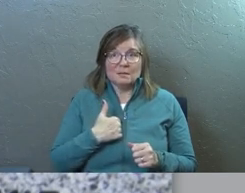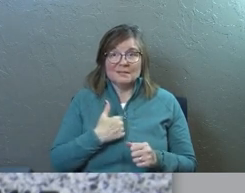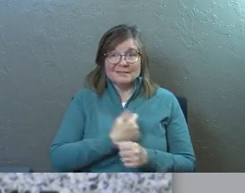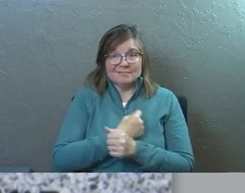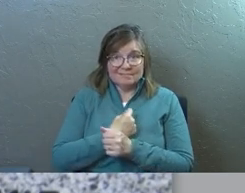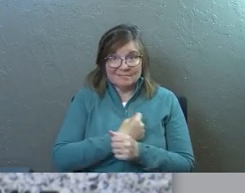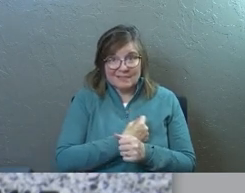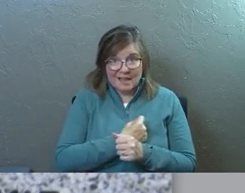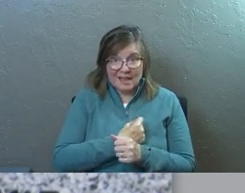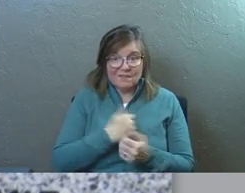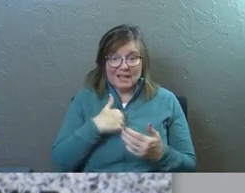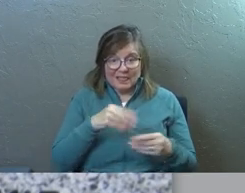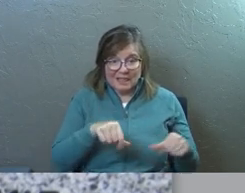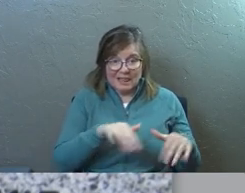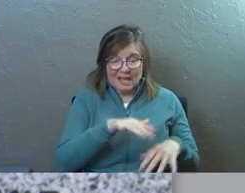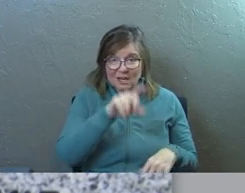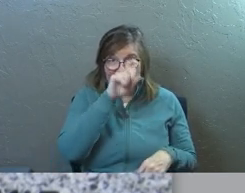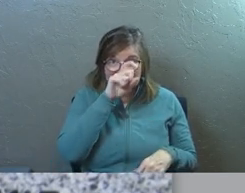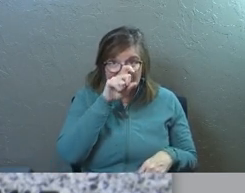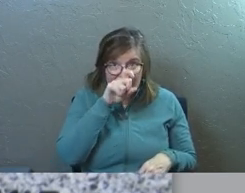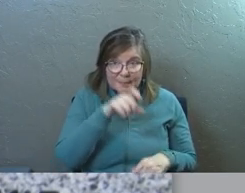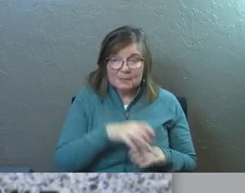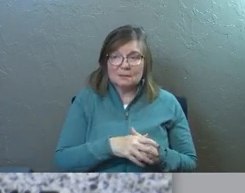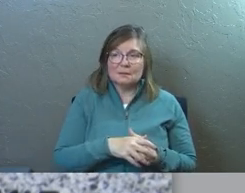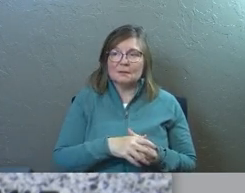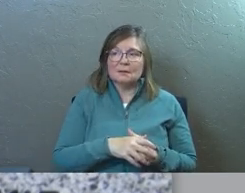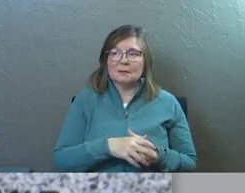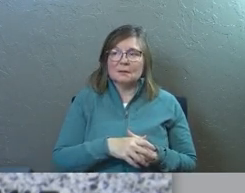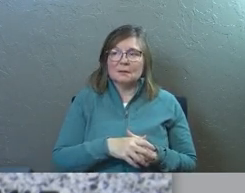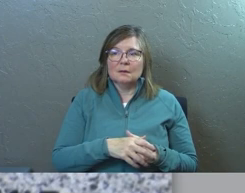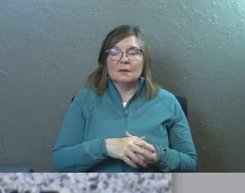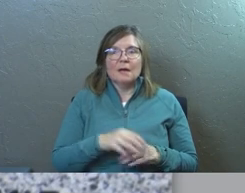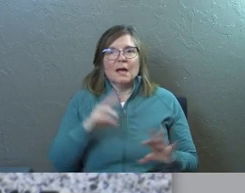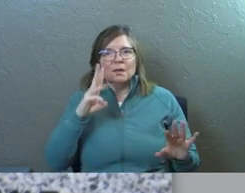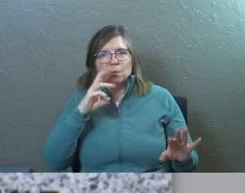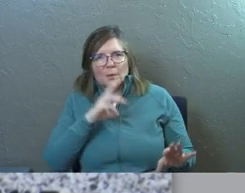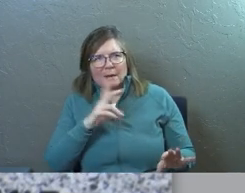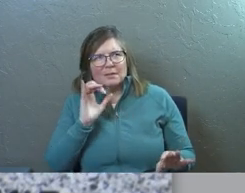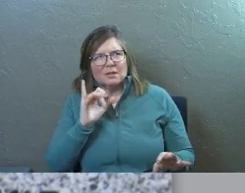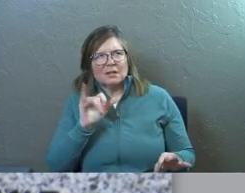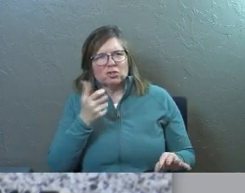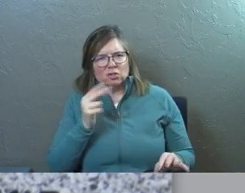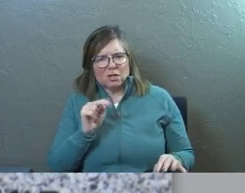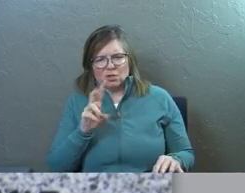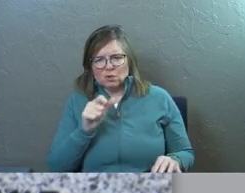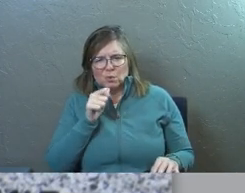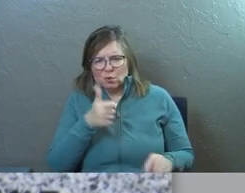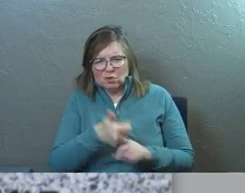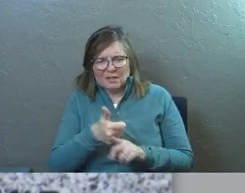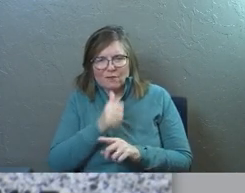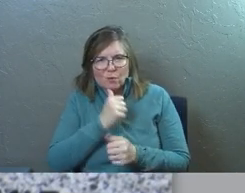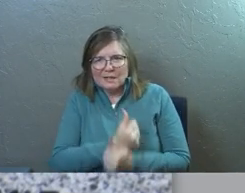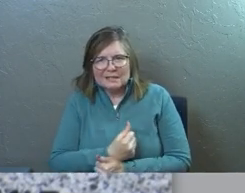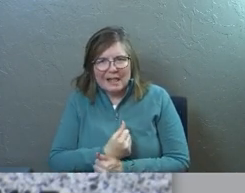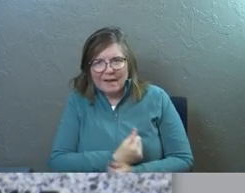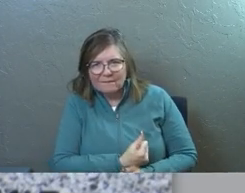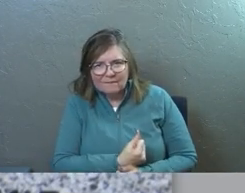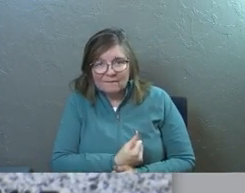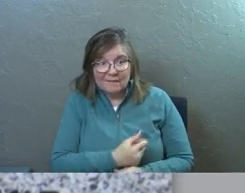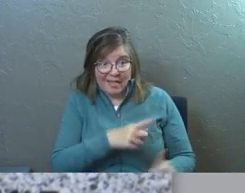bondman or a slave in the land of Egypt. And it's weird because you're like, John Newton, you weren't a slave.